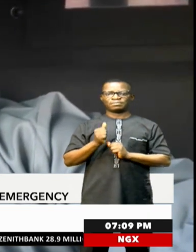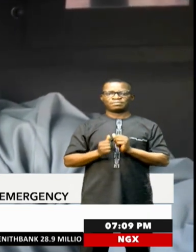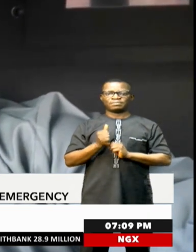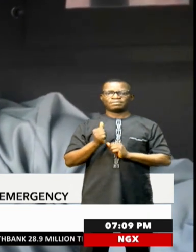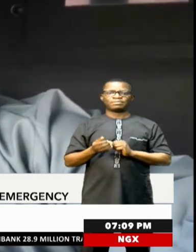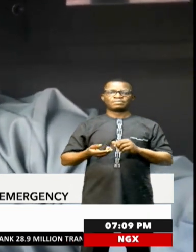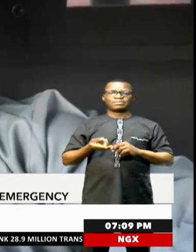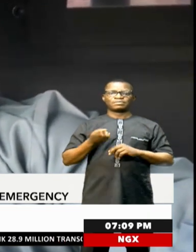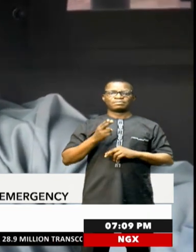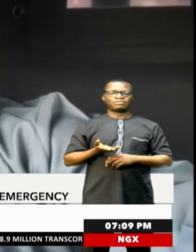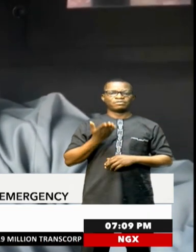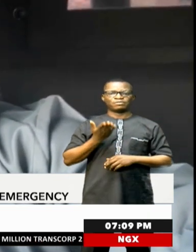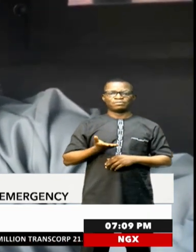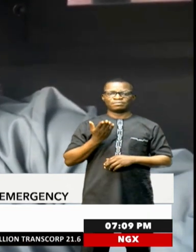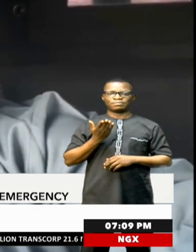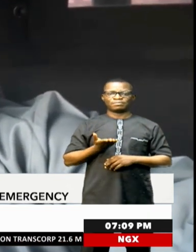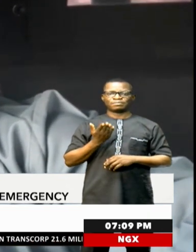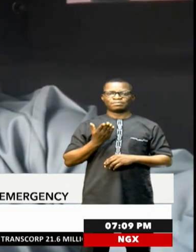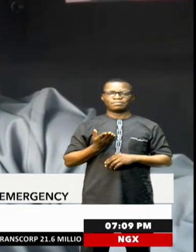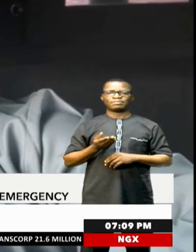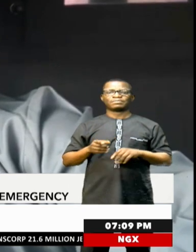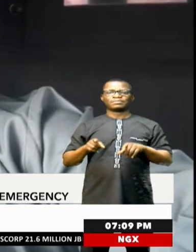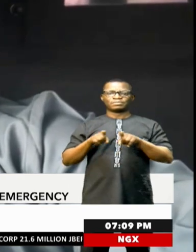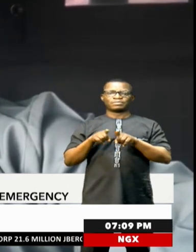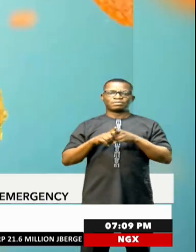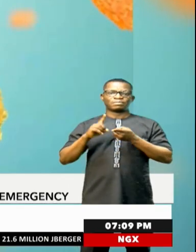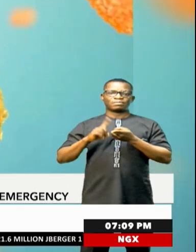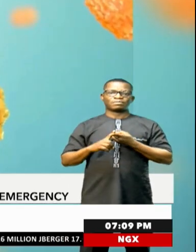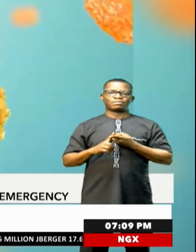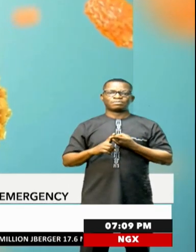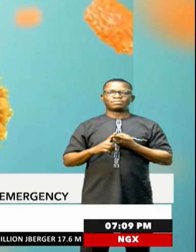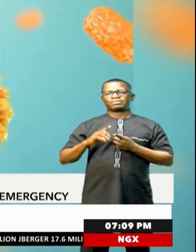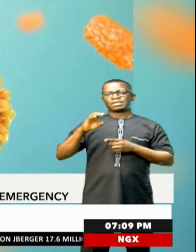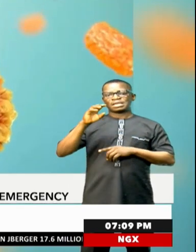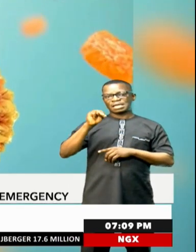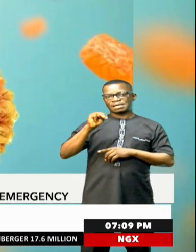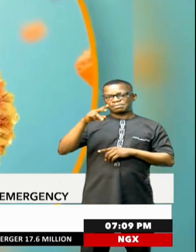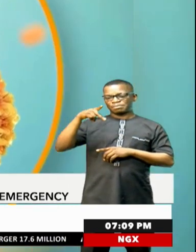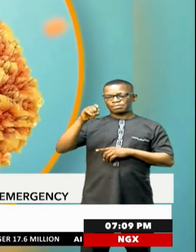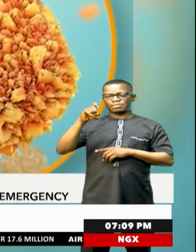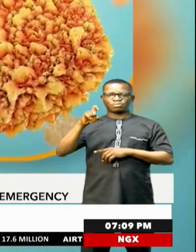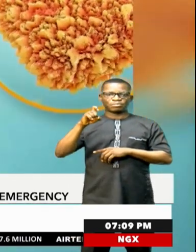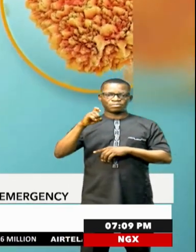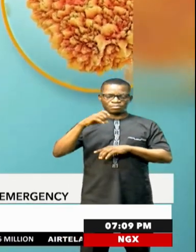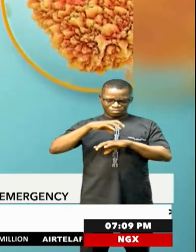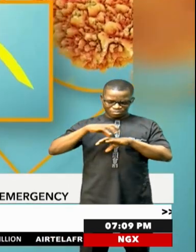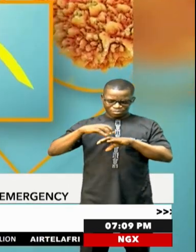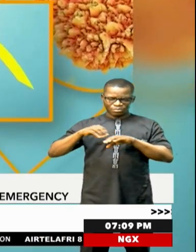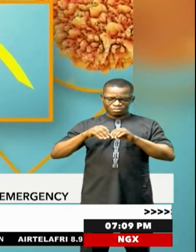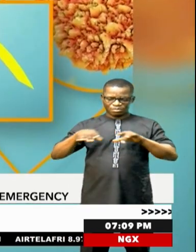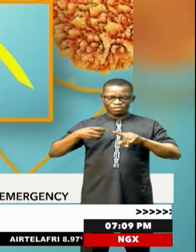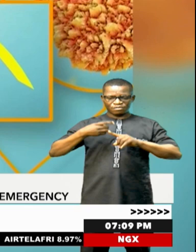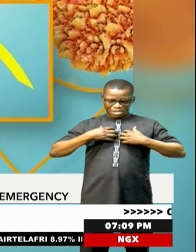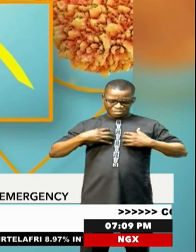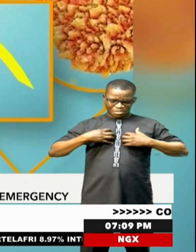to prevent new cases from coming into the country. Mpox, spread from animals to humans and